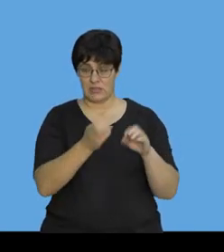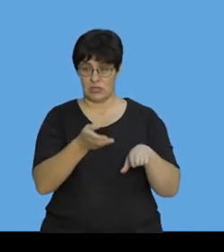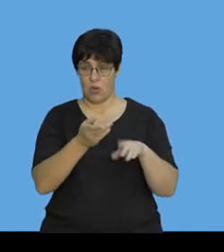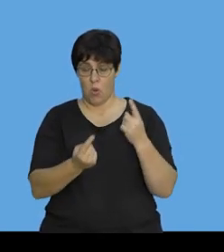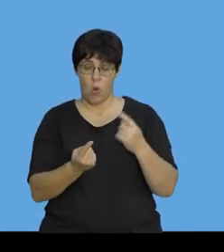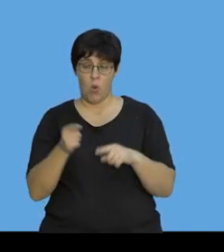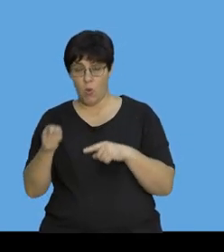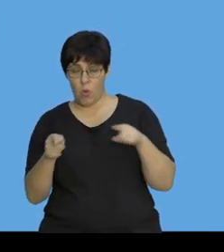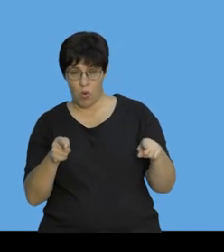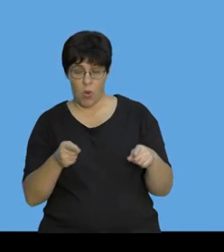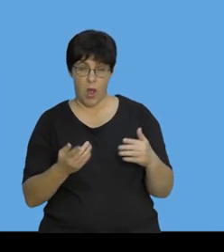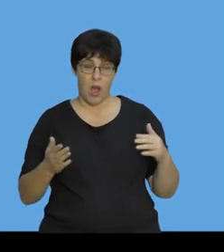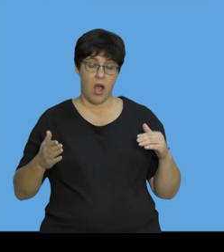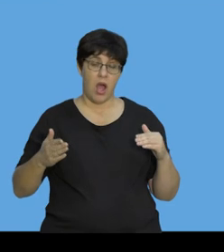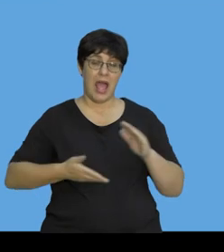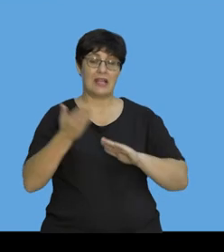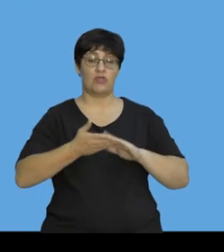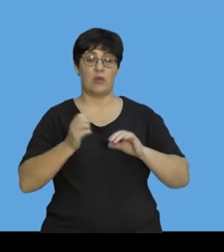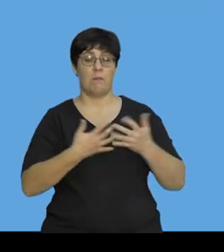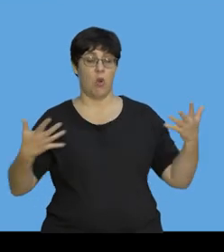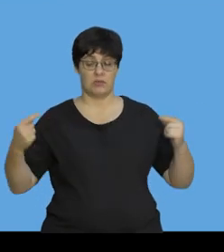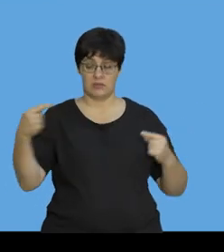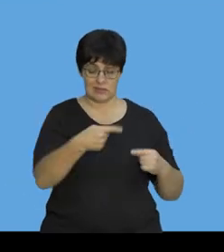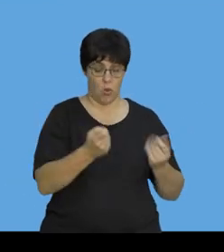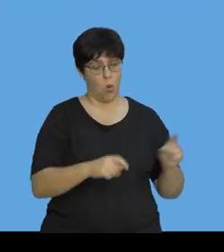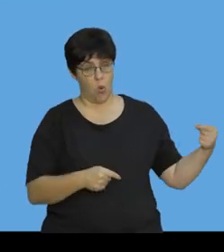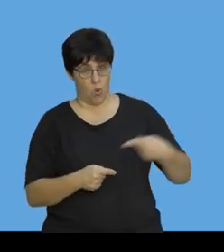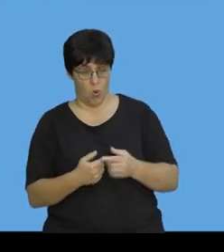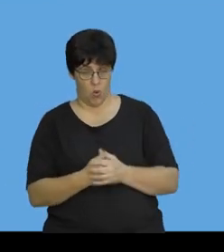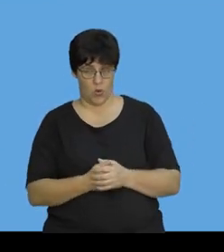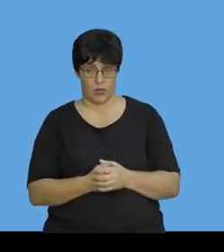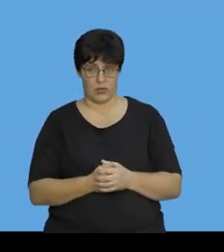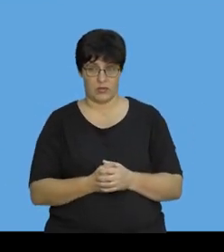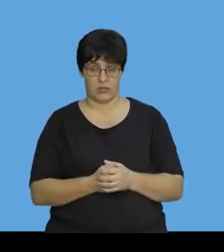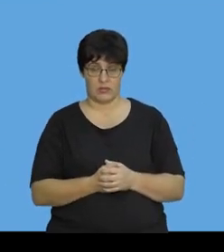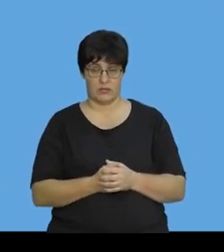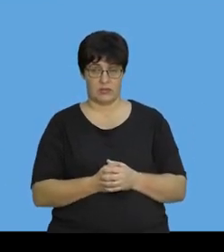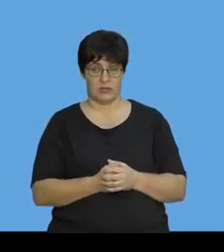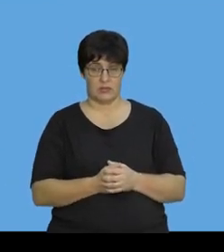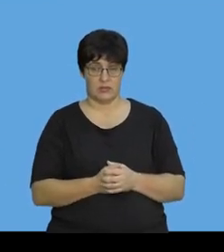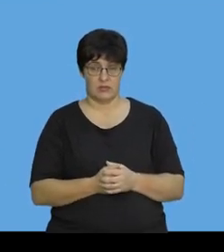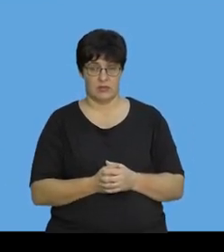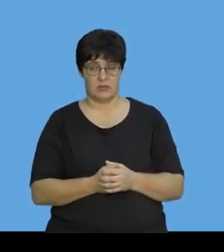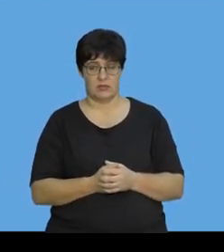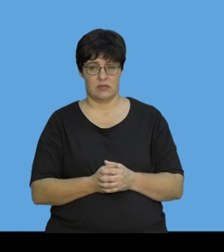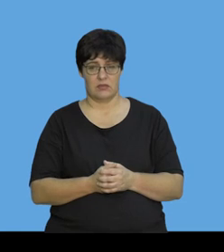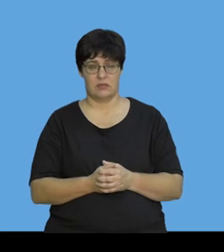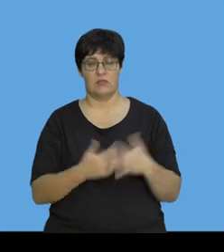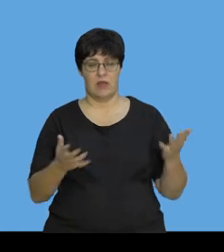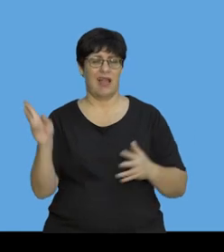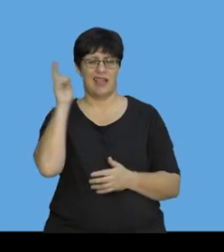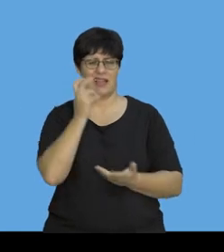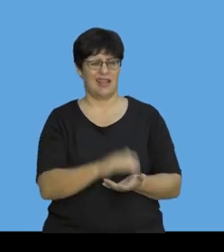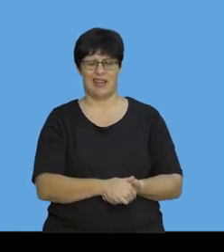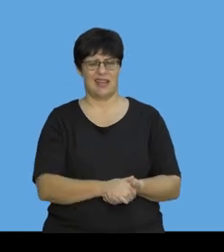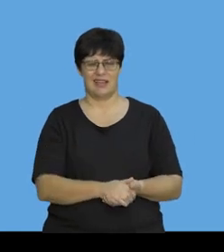So, first question, how does the force the insect exerts on the bus compare to the force exerted by the bus on the insect? And